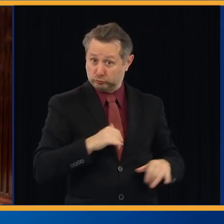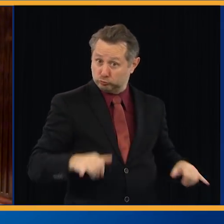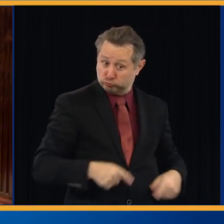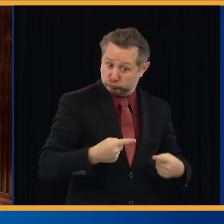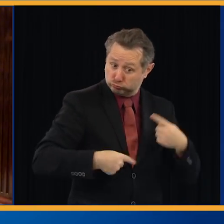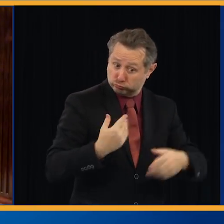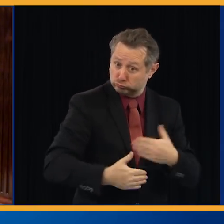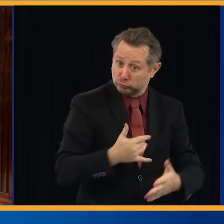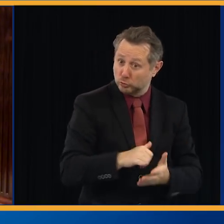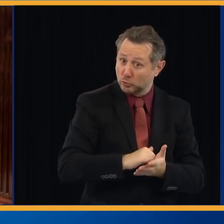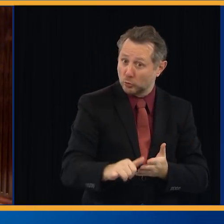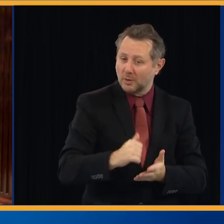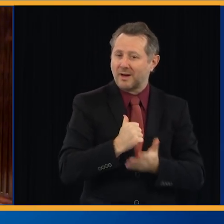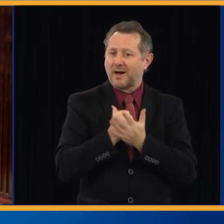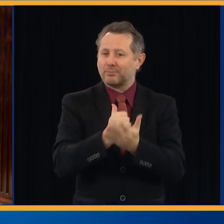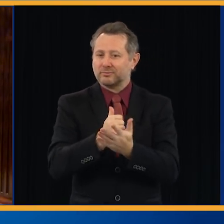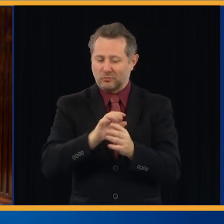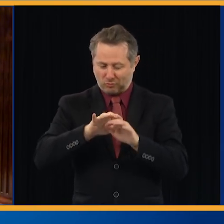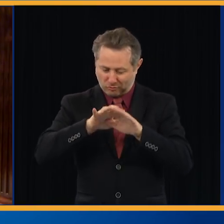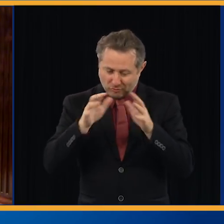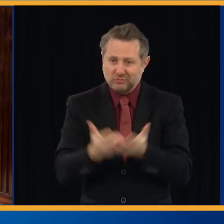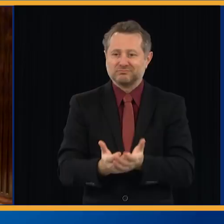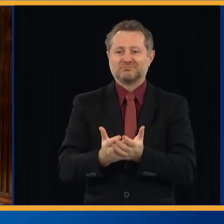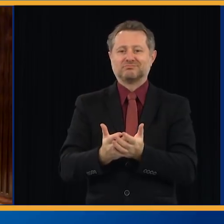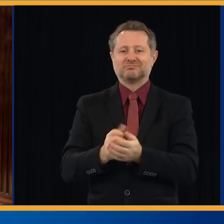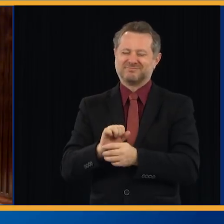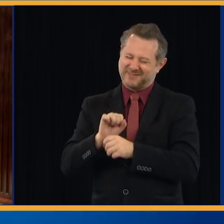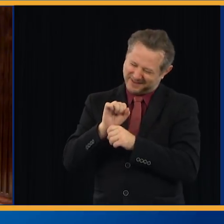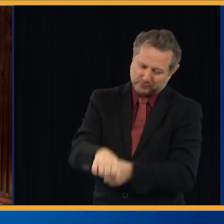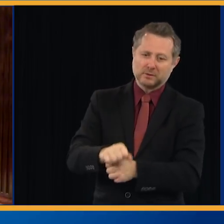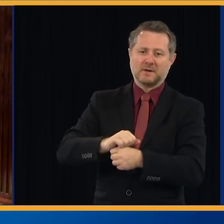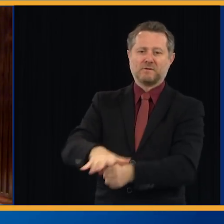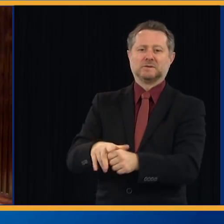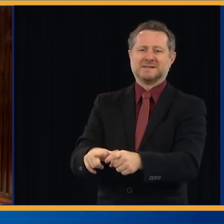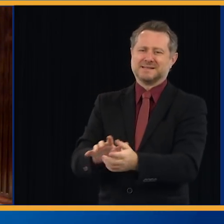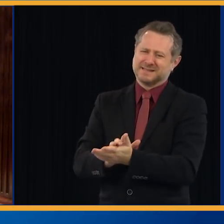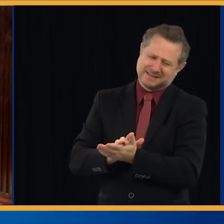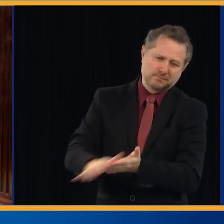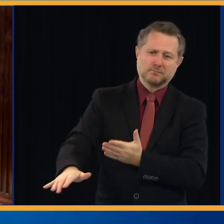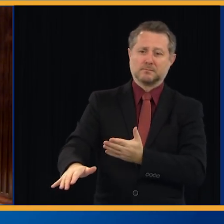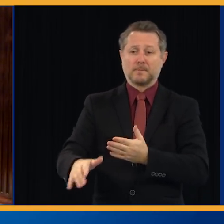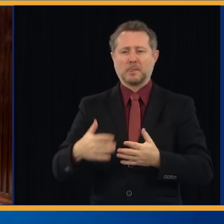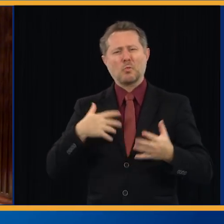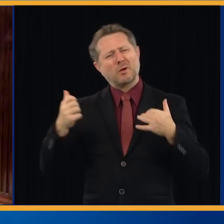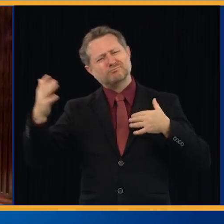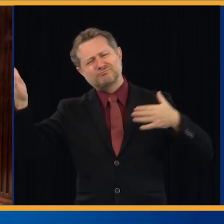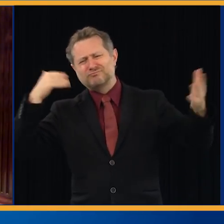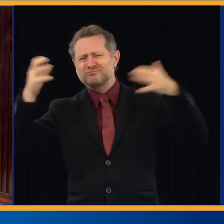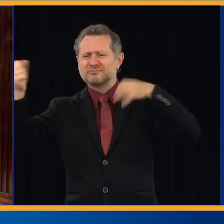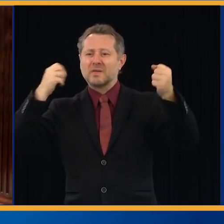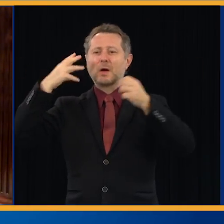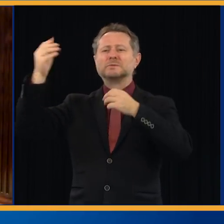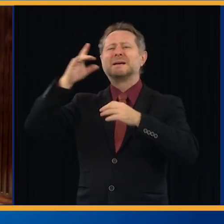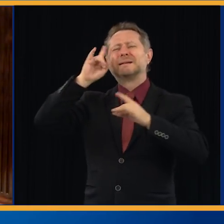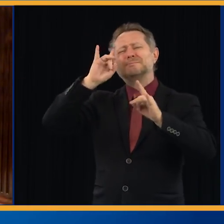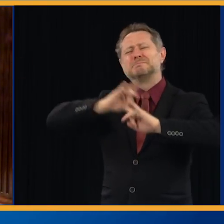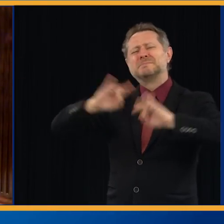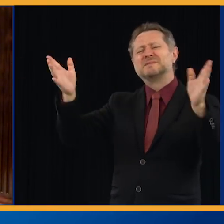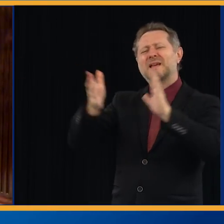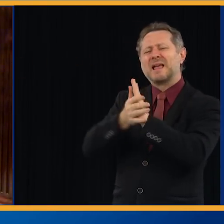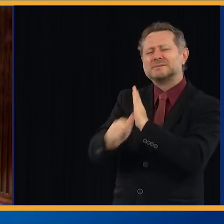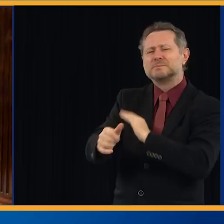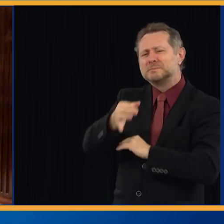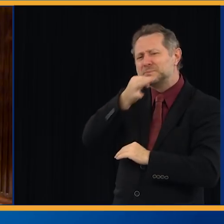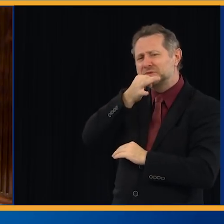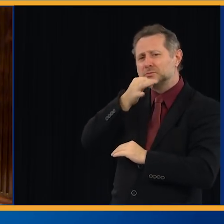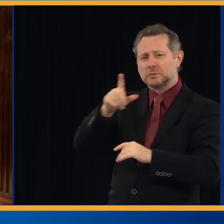We'll also bring in a group of outside experts to conduct an evaluation of the program so that other states and countries can